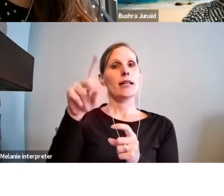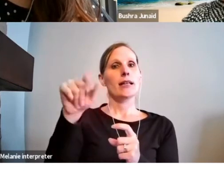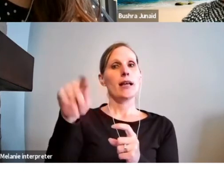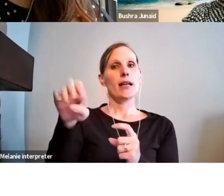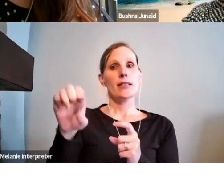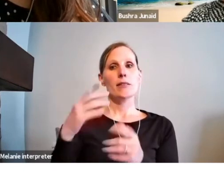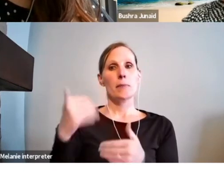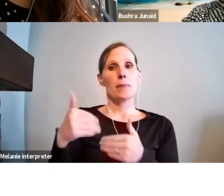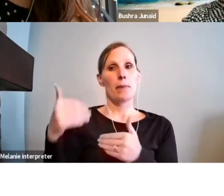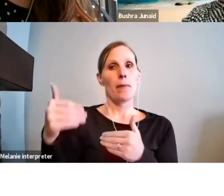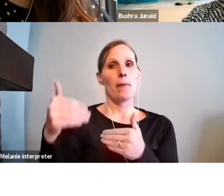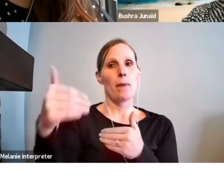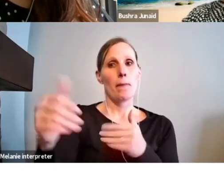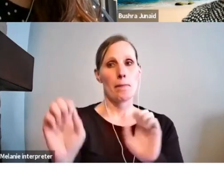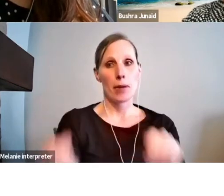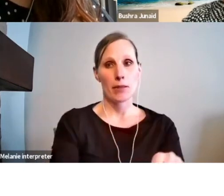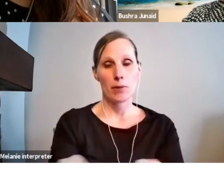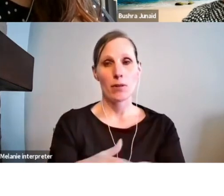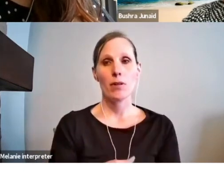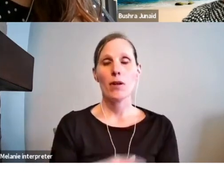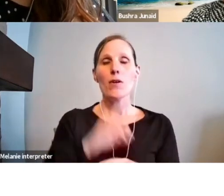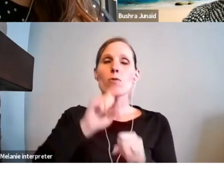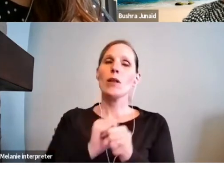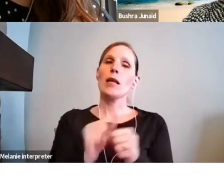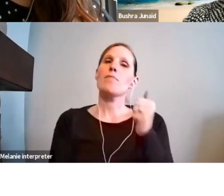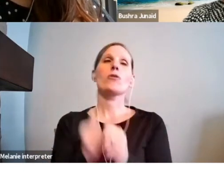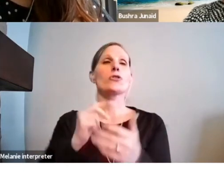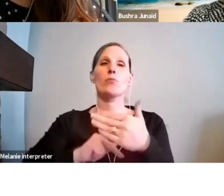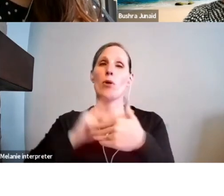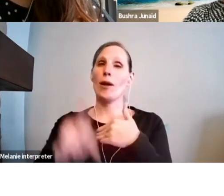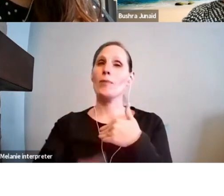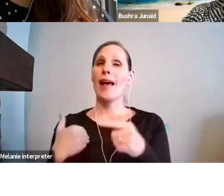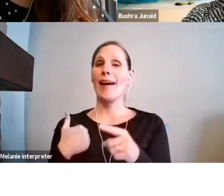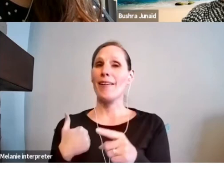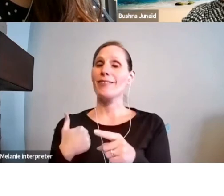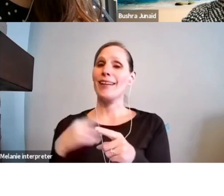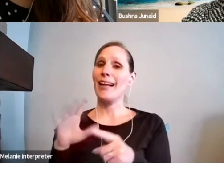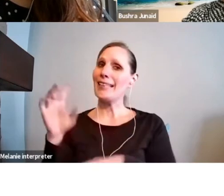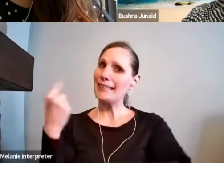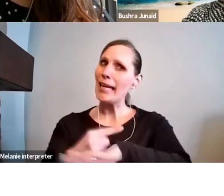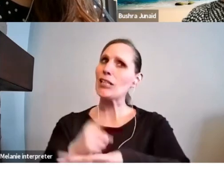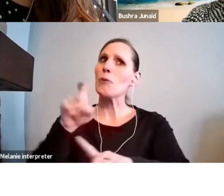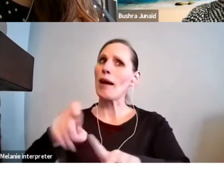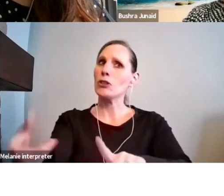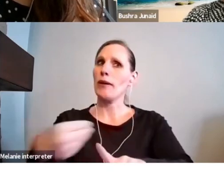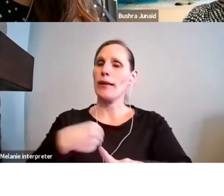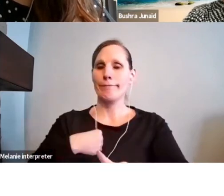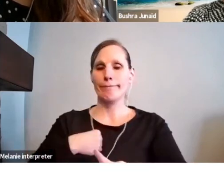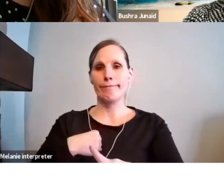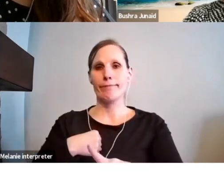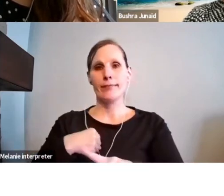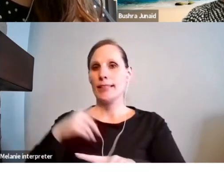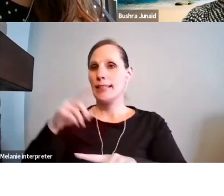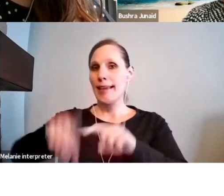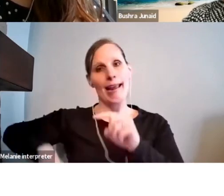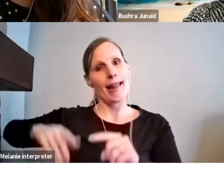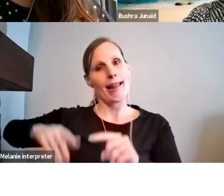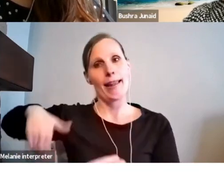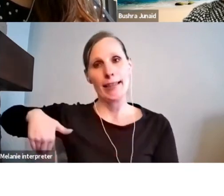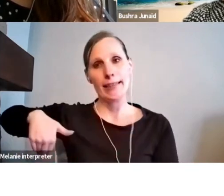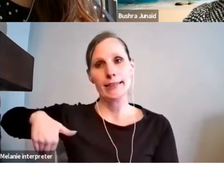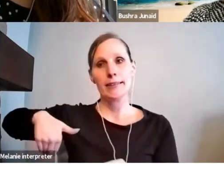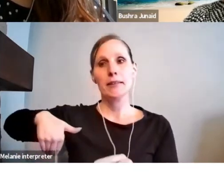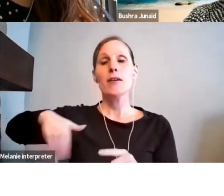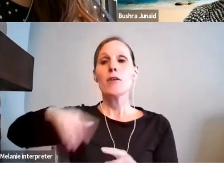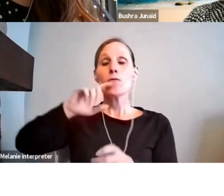So most programs operate with strict deadlines. In the four recommender programs mentioned, the recommenders